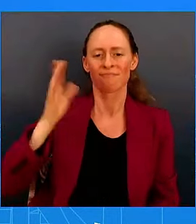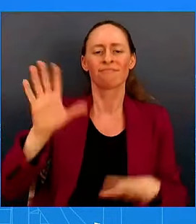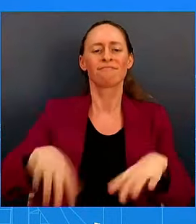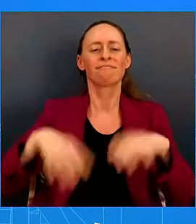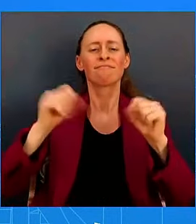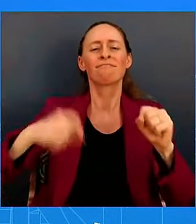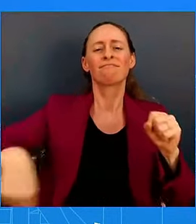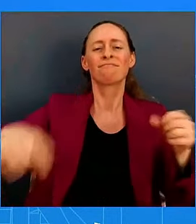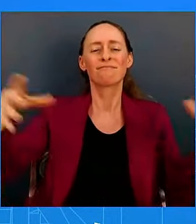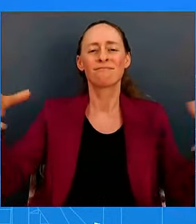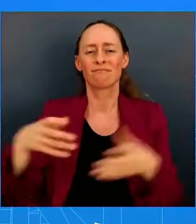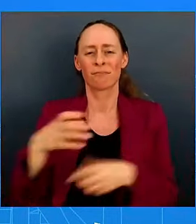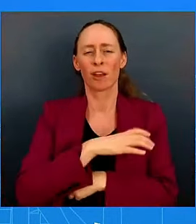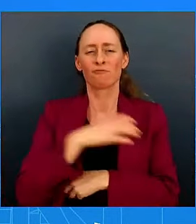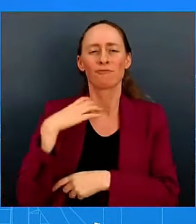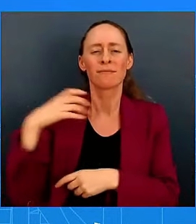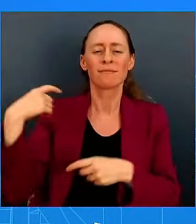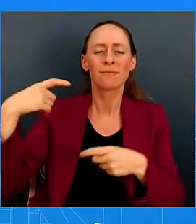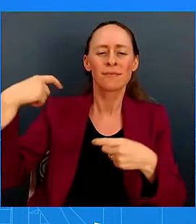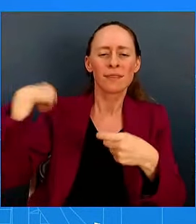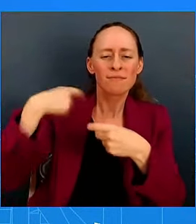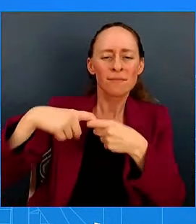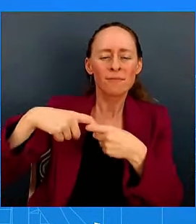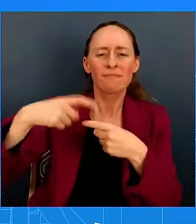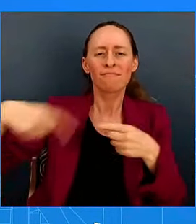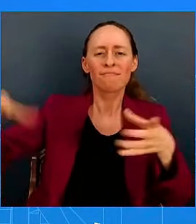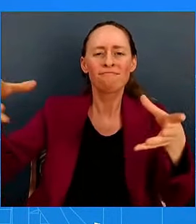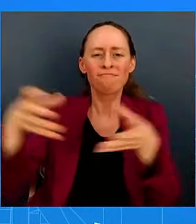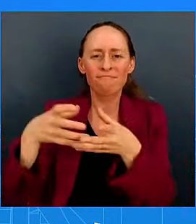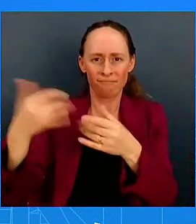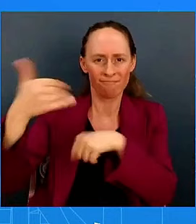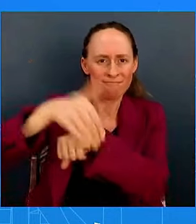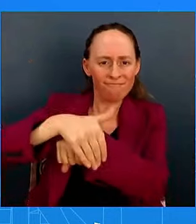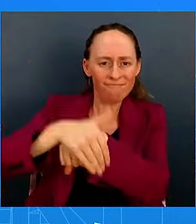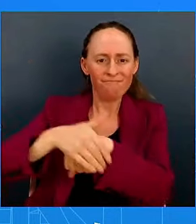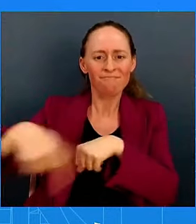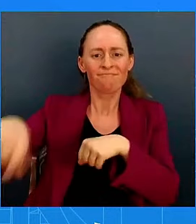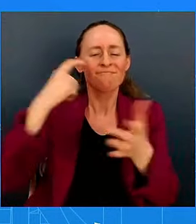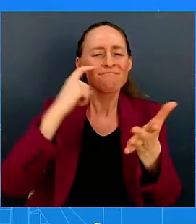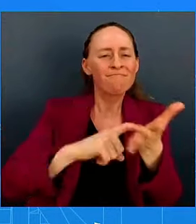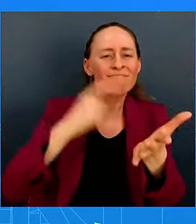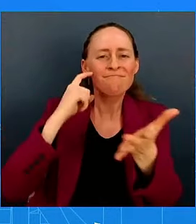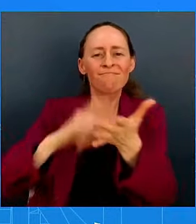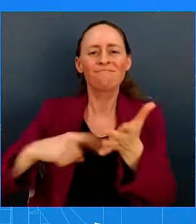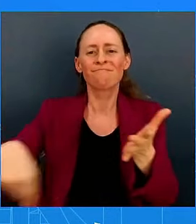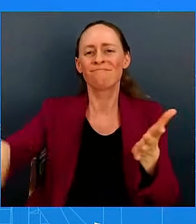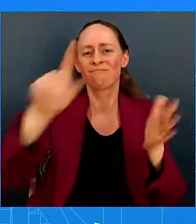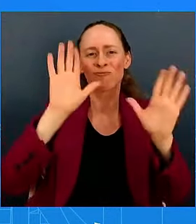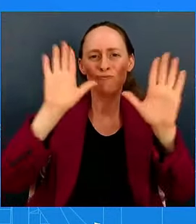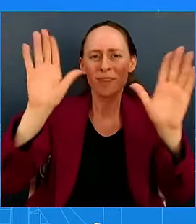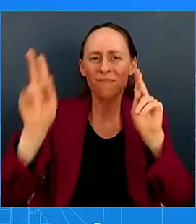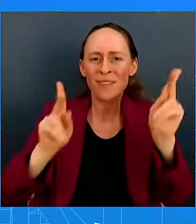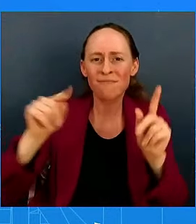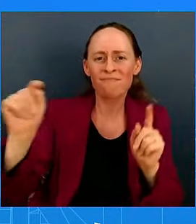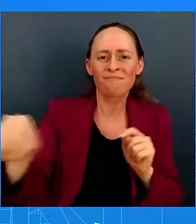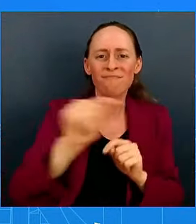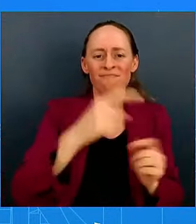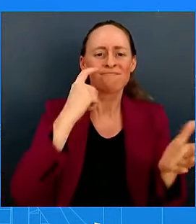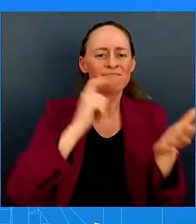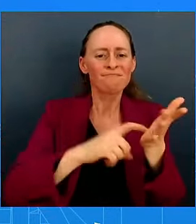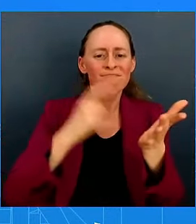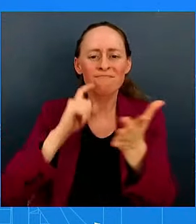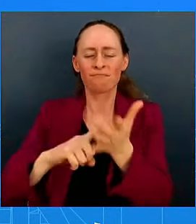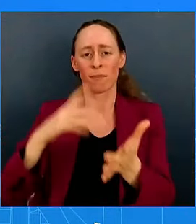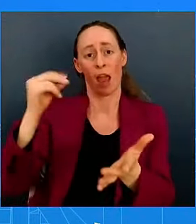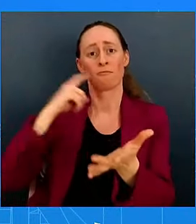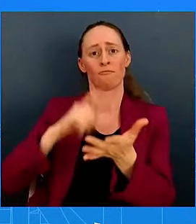honor Latino excellence and the contributions of the Congressional Hispanic Caucus. In his remarks, President Biden will highlight